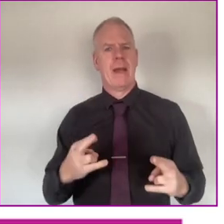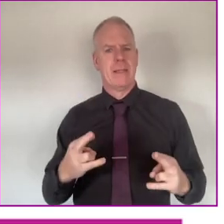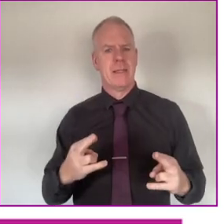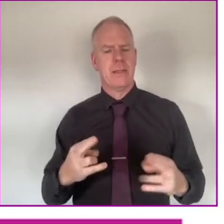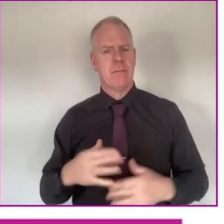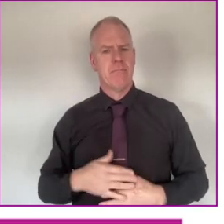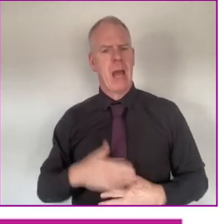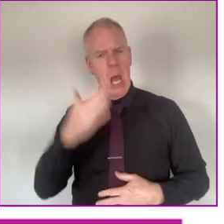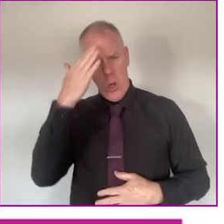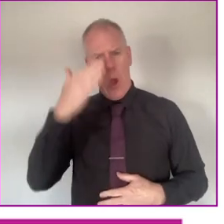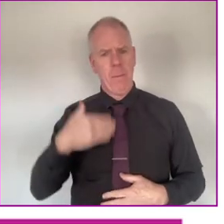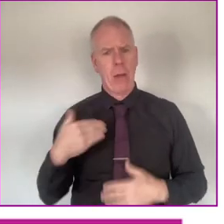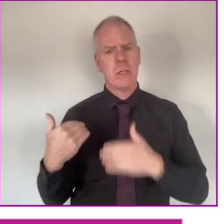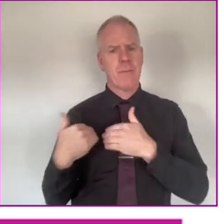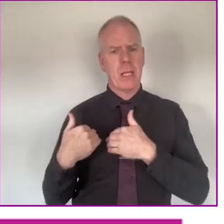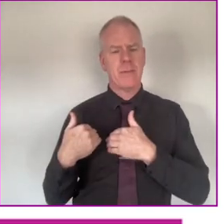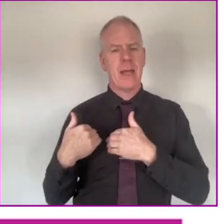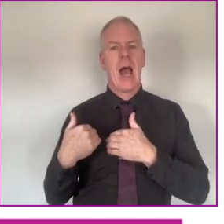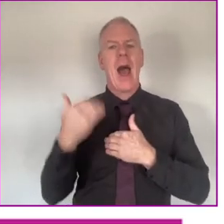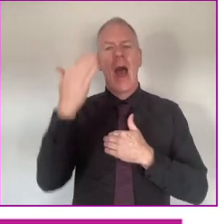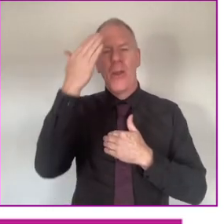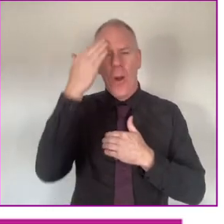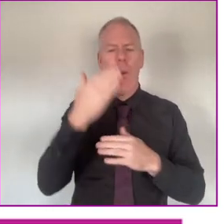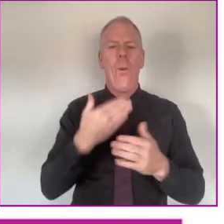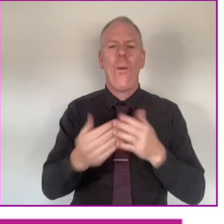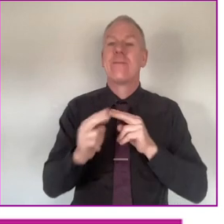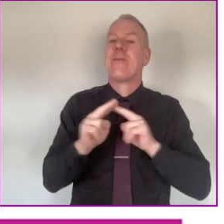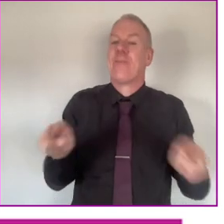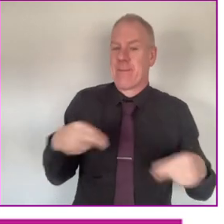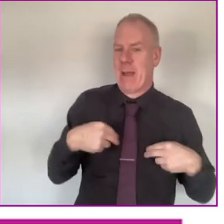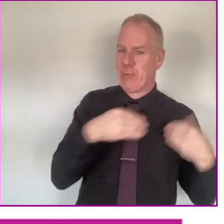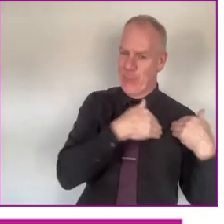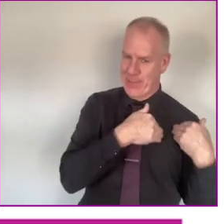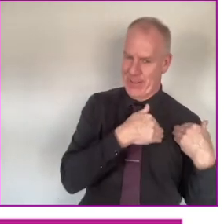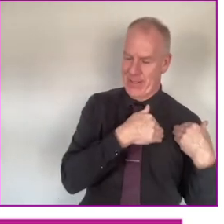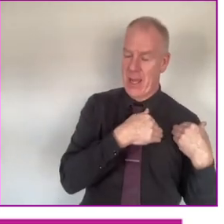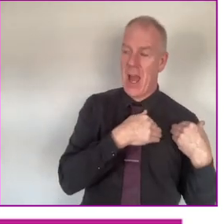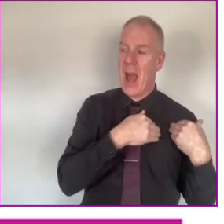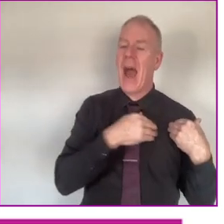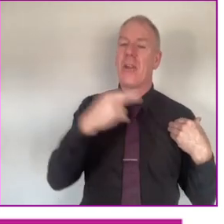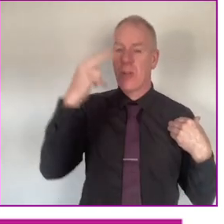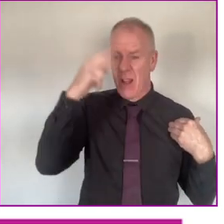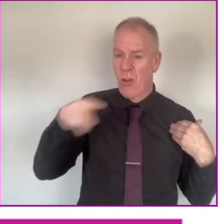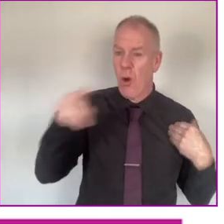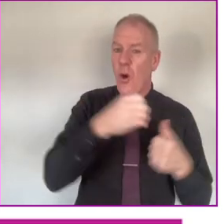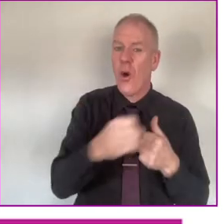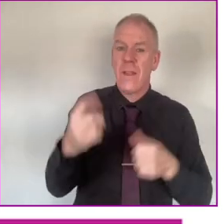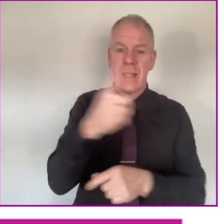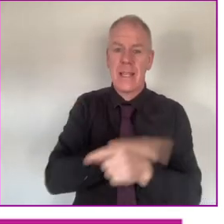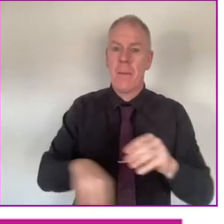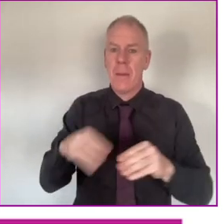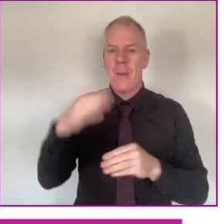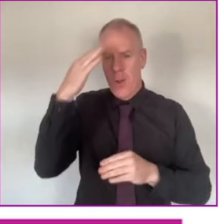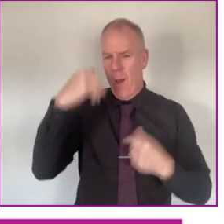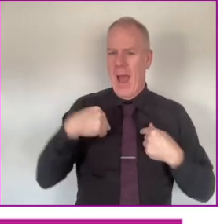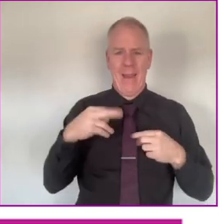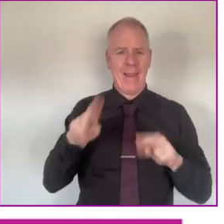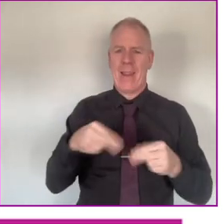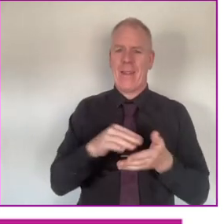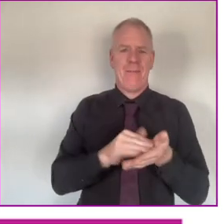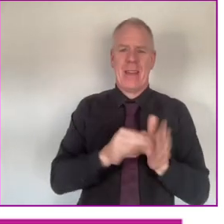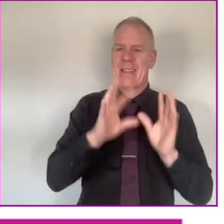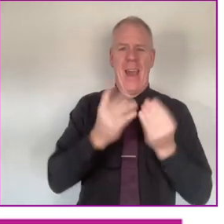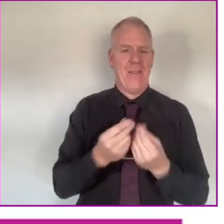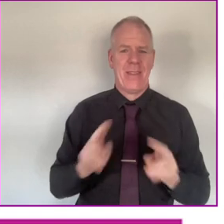I know what my responsibilities are and what they are not. And I'm very grateful to other disabled people. Who also realise that I'm not the person that's going to fix